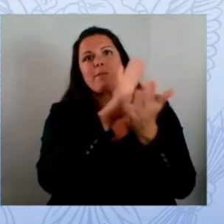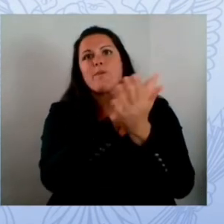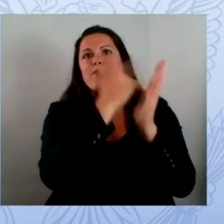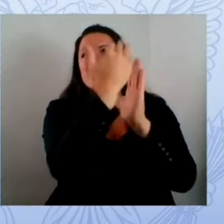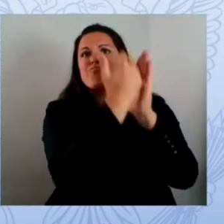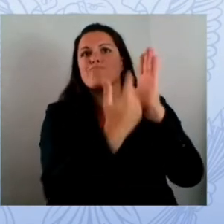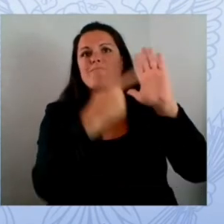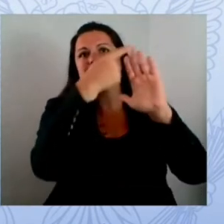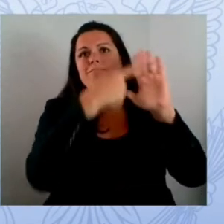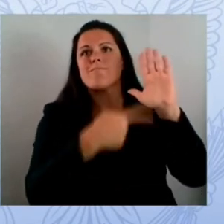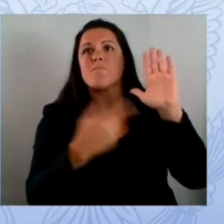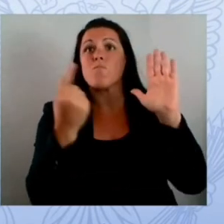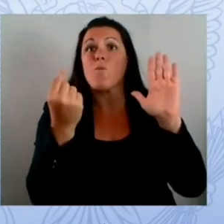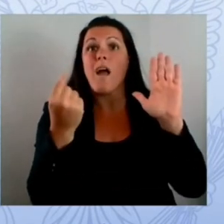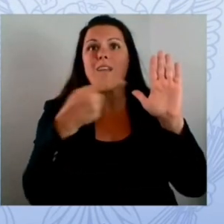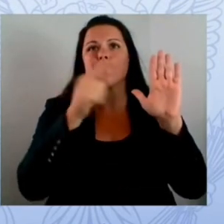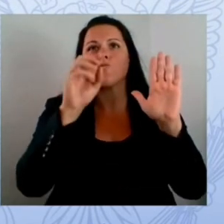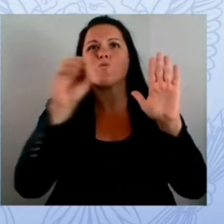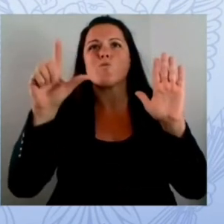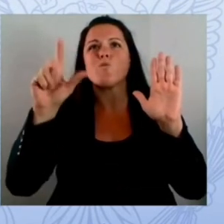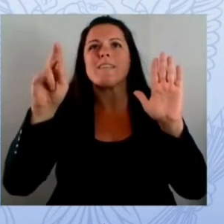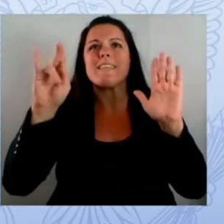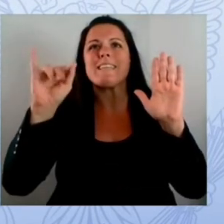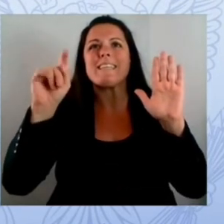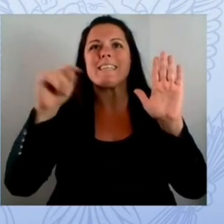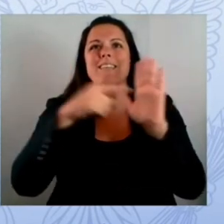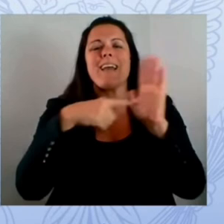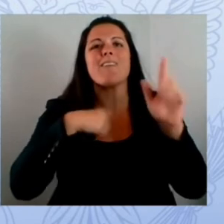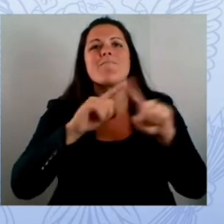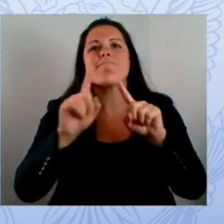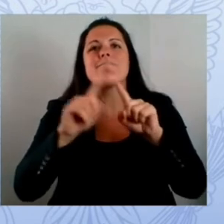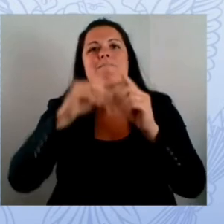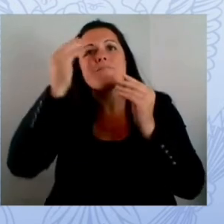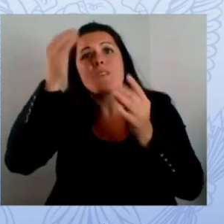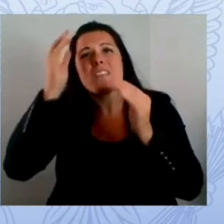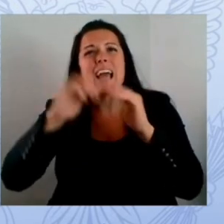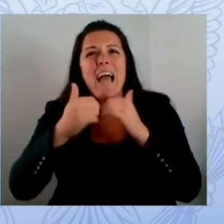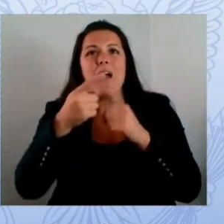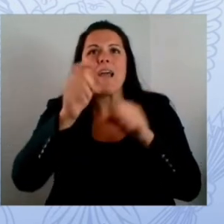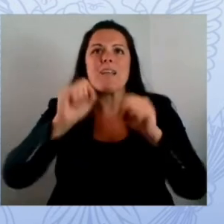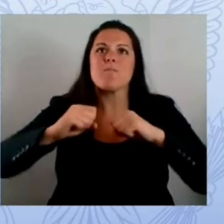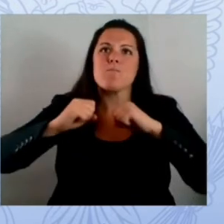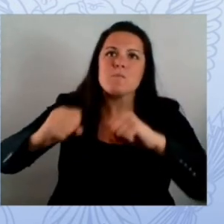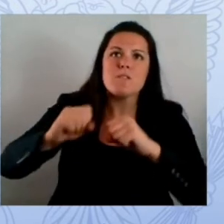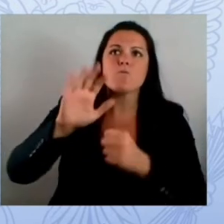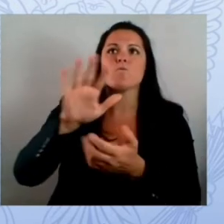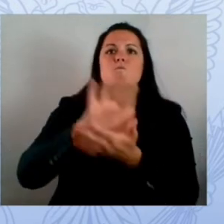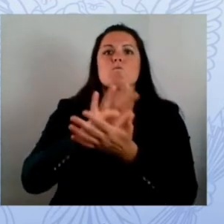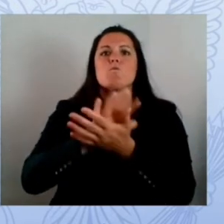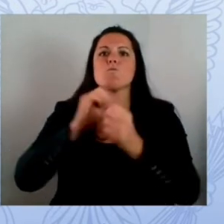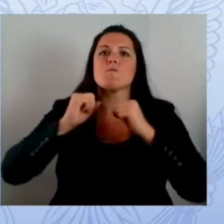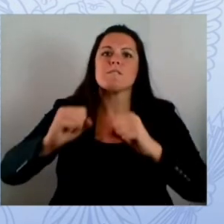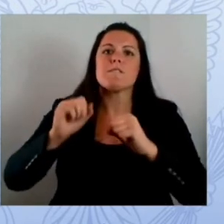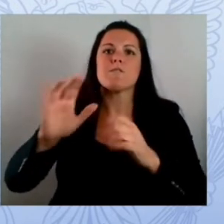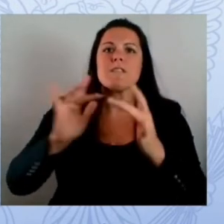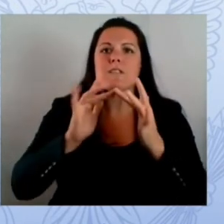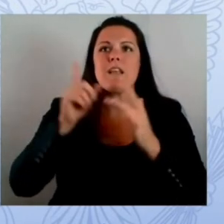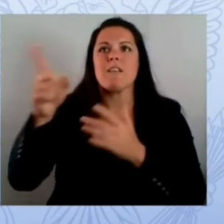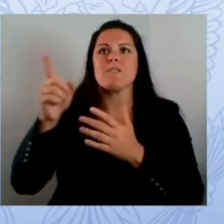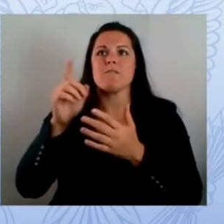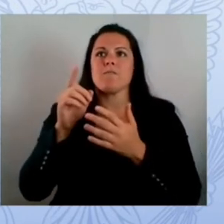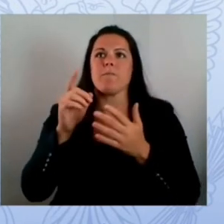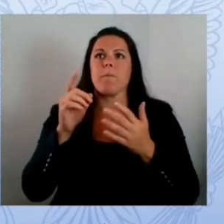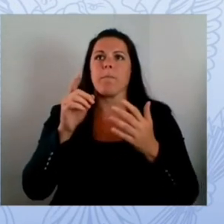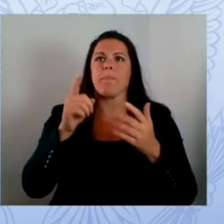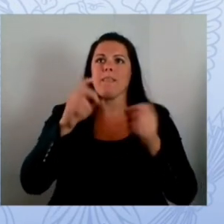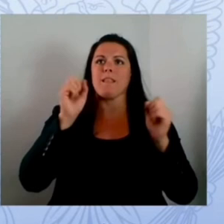school districts teachers have basic tools that they need to be able to implement the basic protections